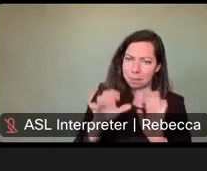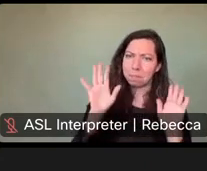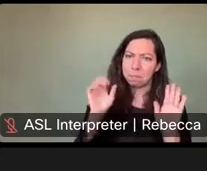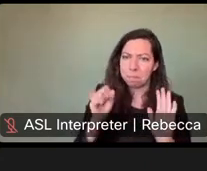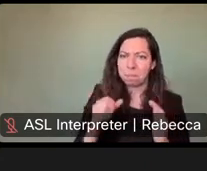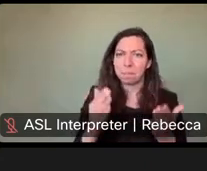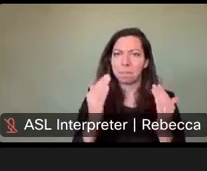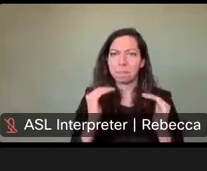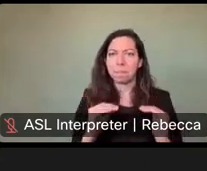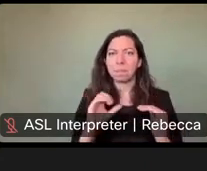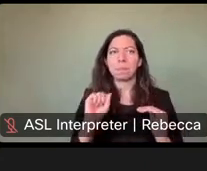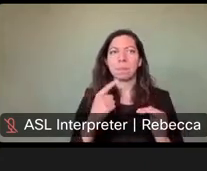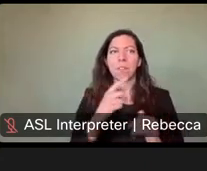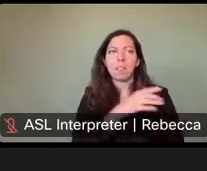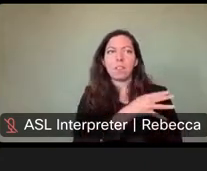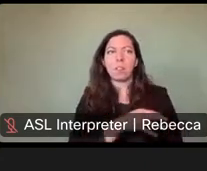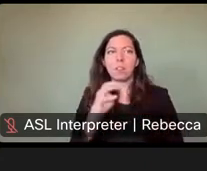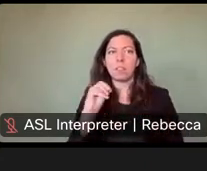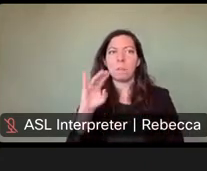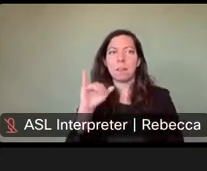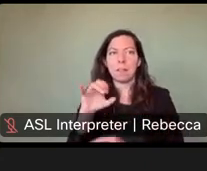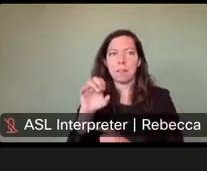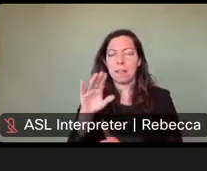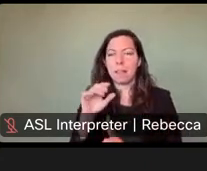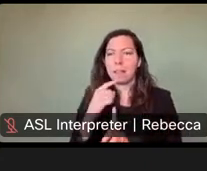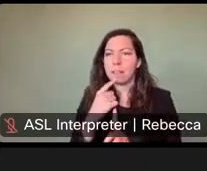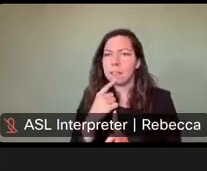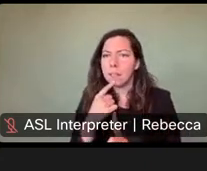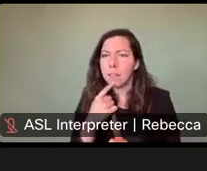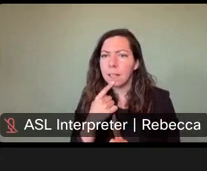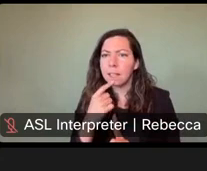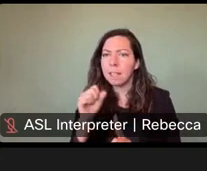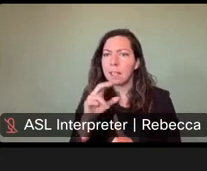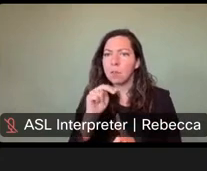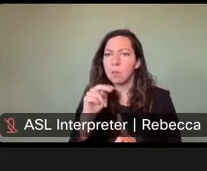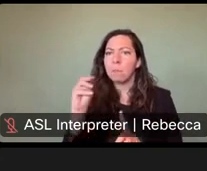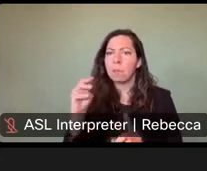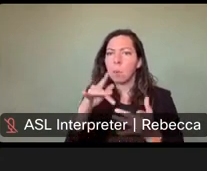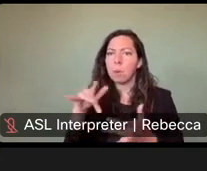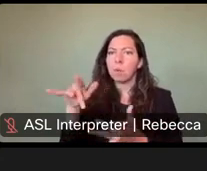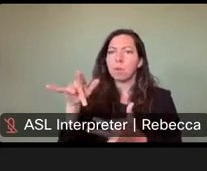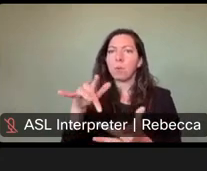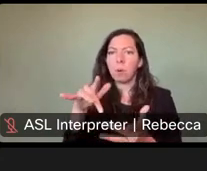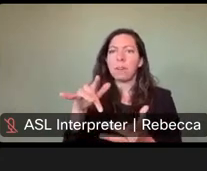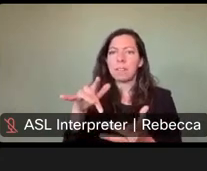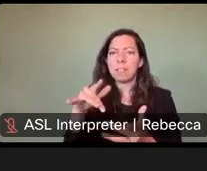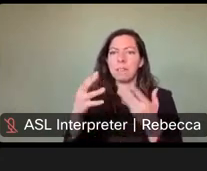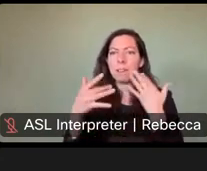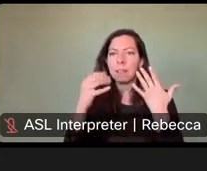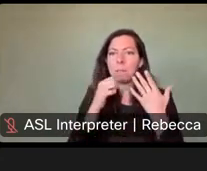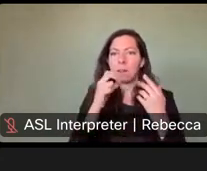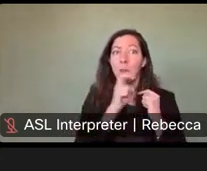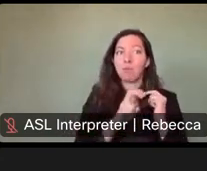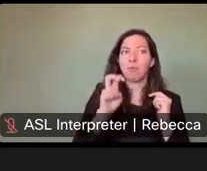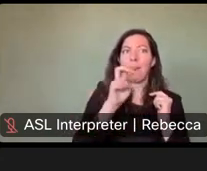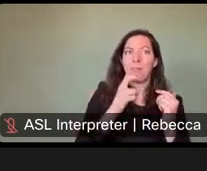Sergeant McKay says, yes, New Mexico has been tourist friendly, but not traveler friendly. Um, thank you for that